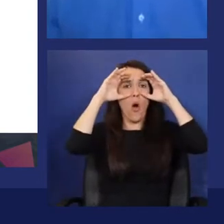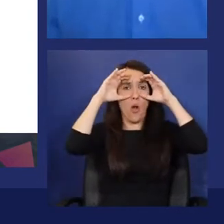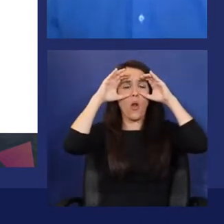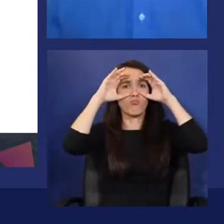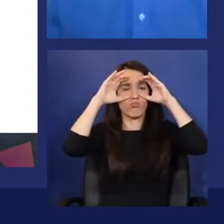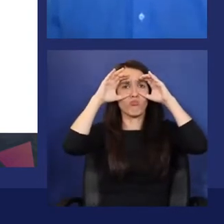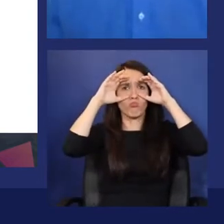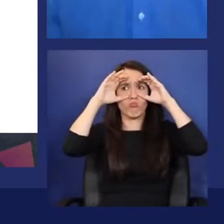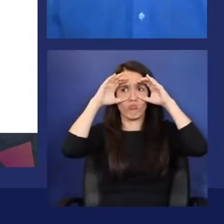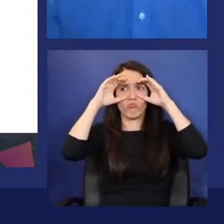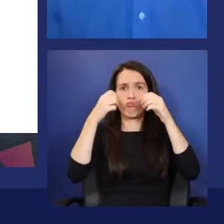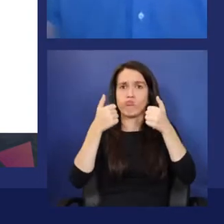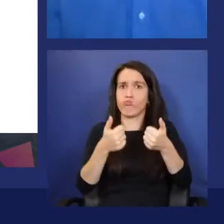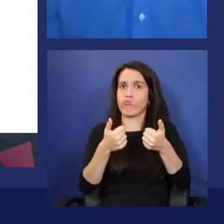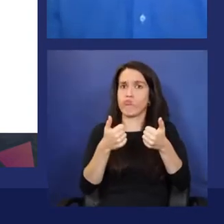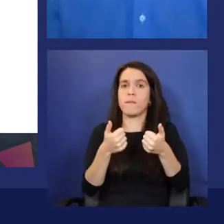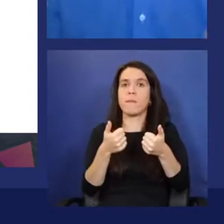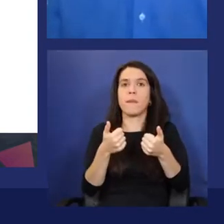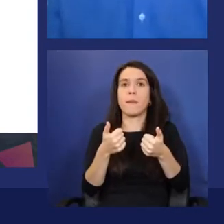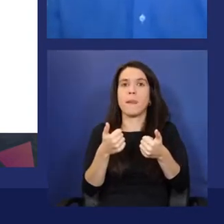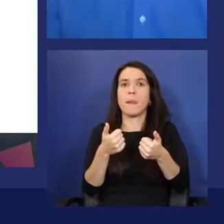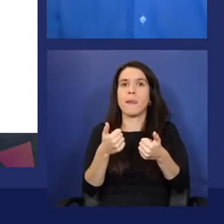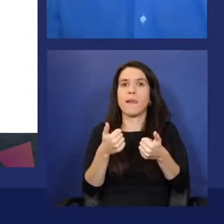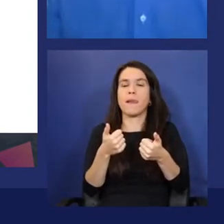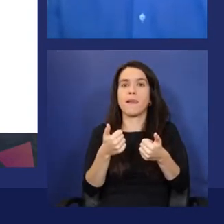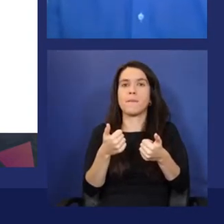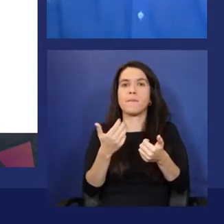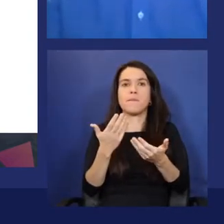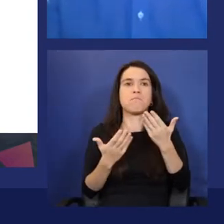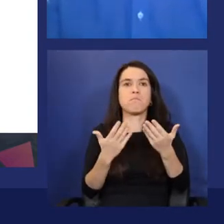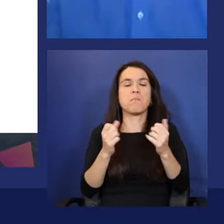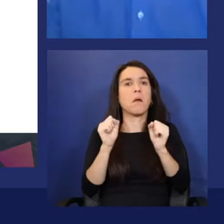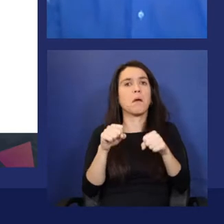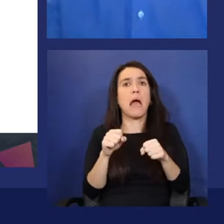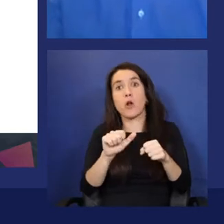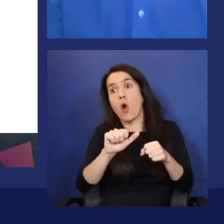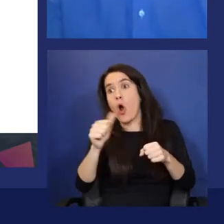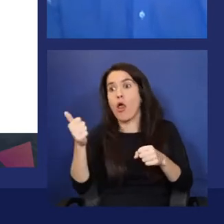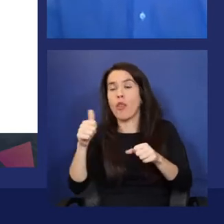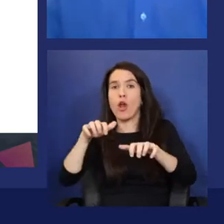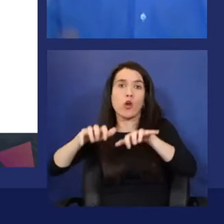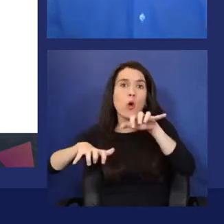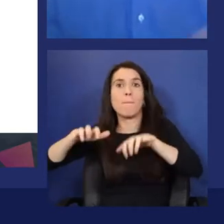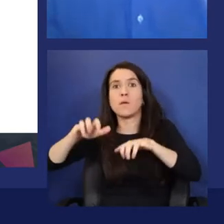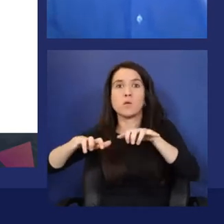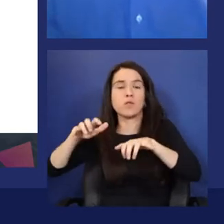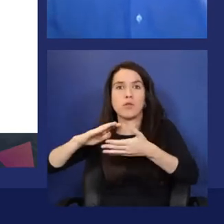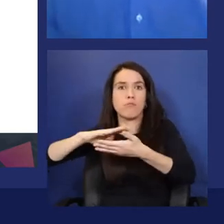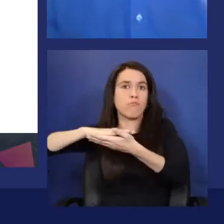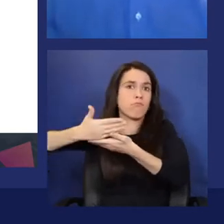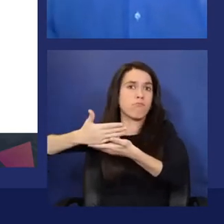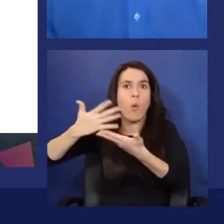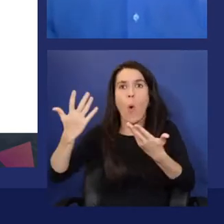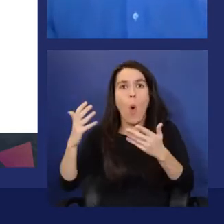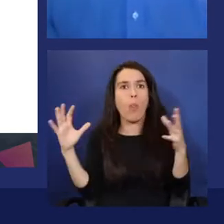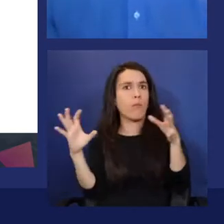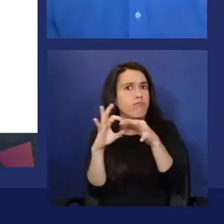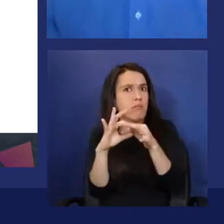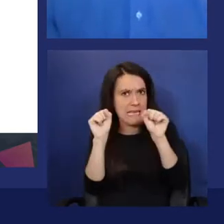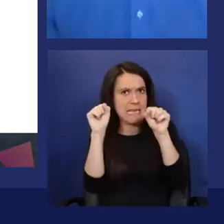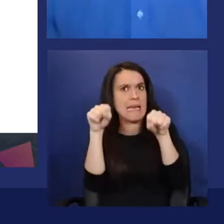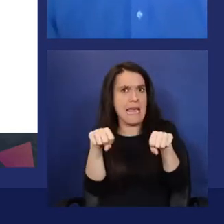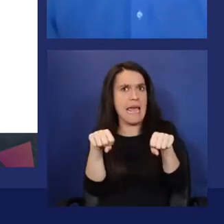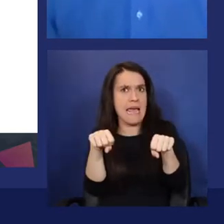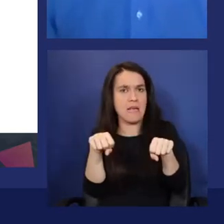as you will consider any other computer to connect to as any other device. So you